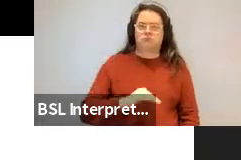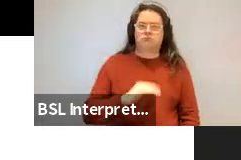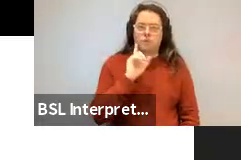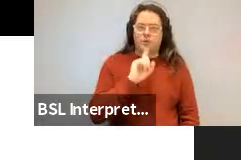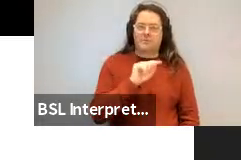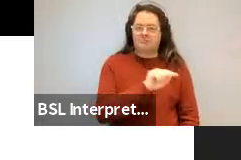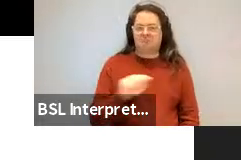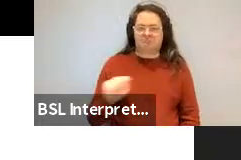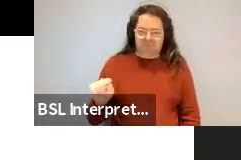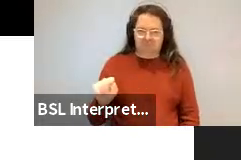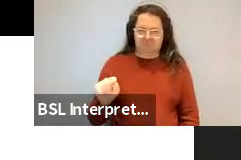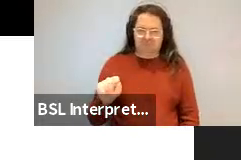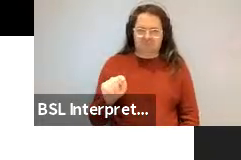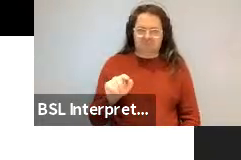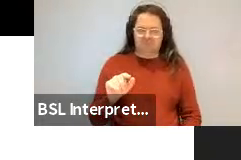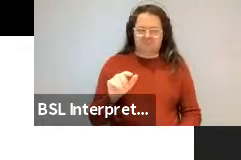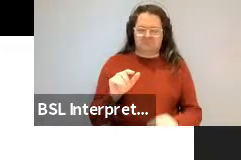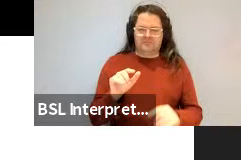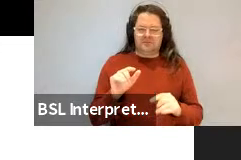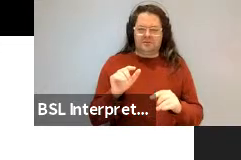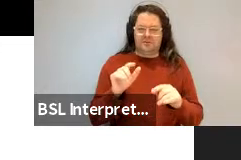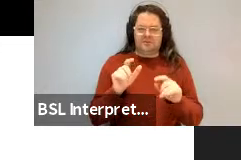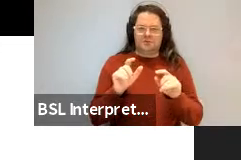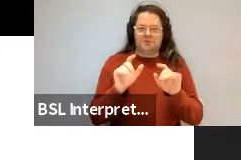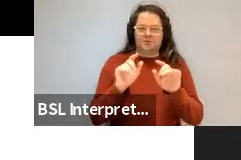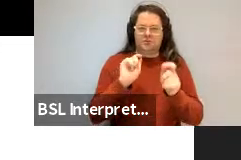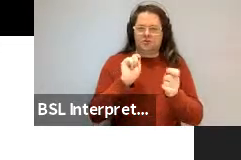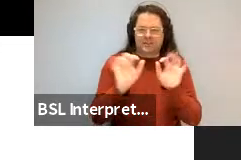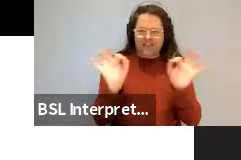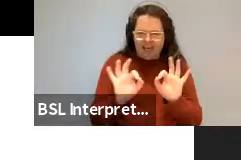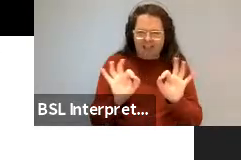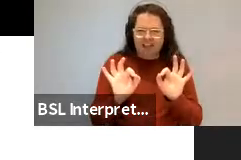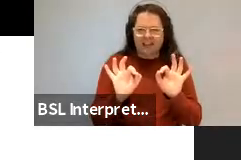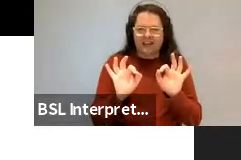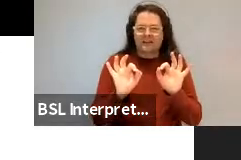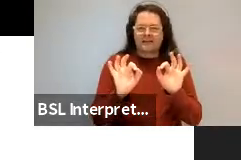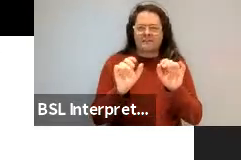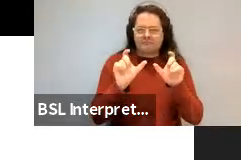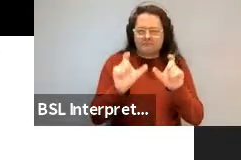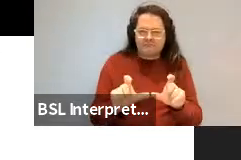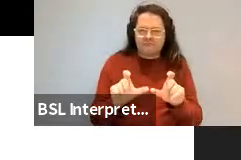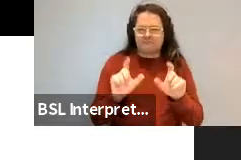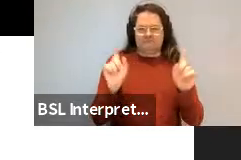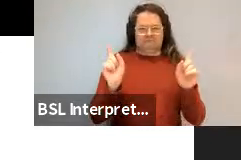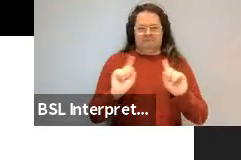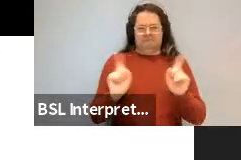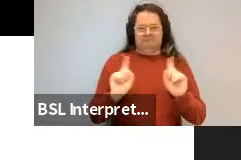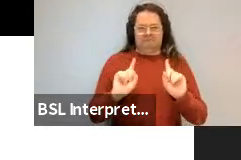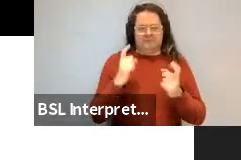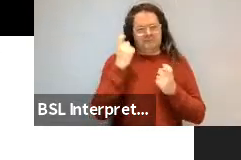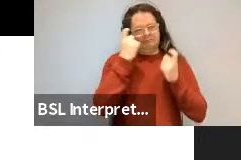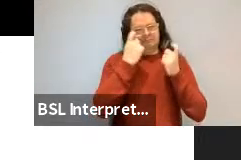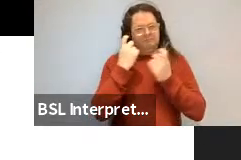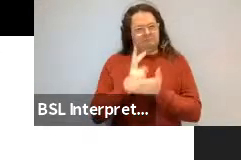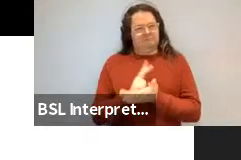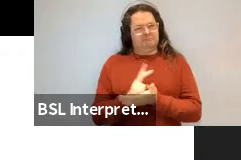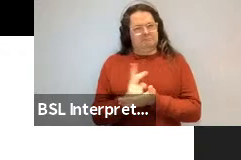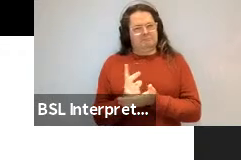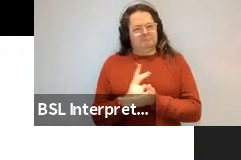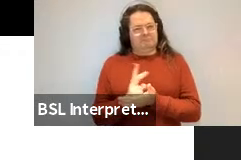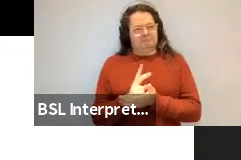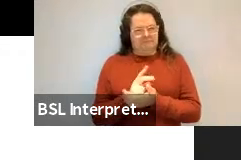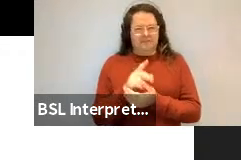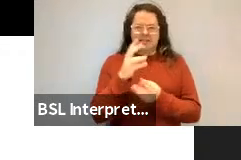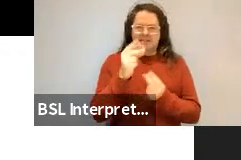So what's going on? This really kept me up at night. Here's a, do you hear these cases all changed?